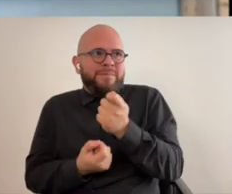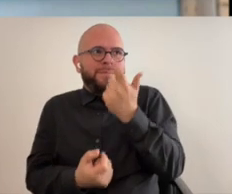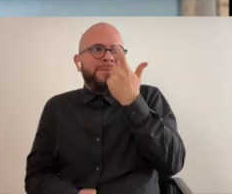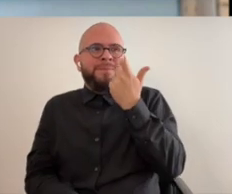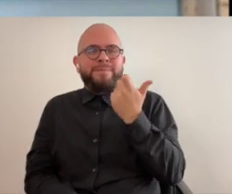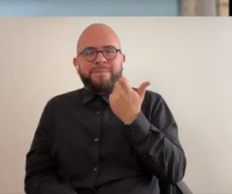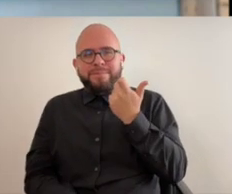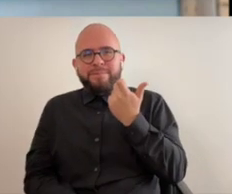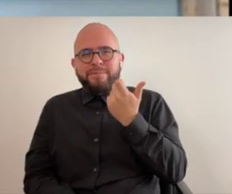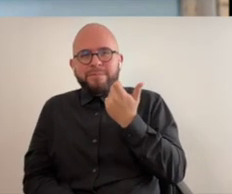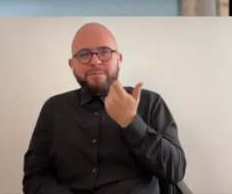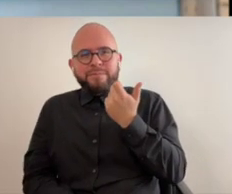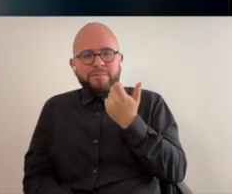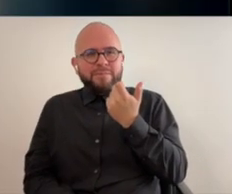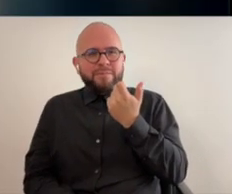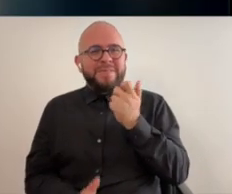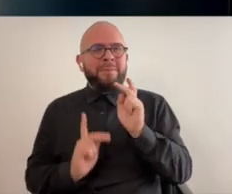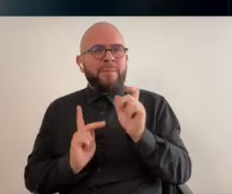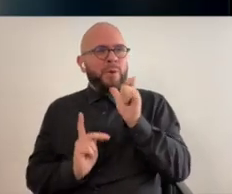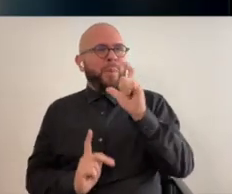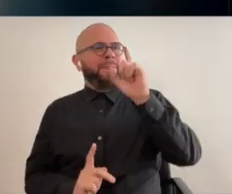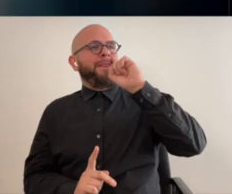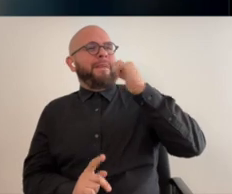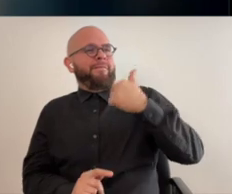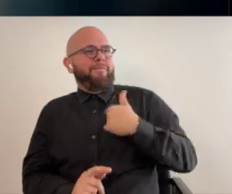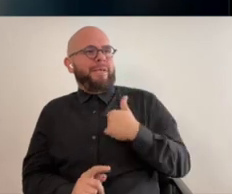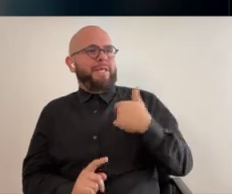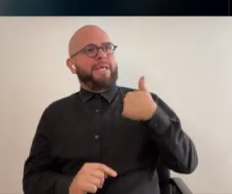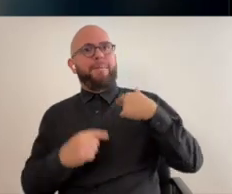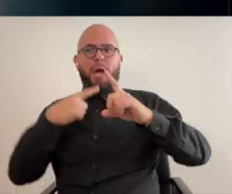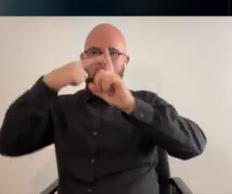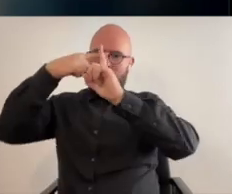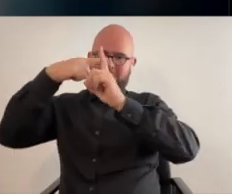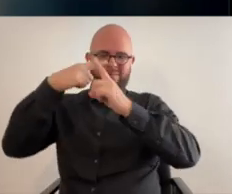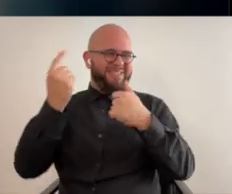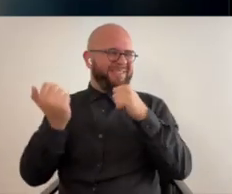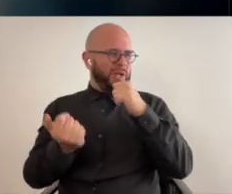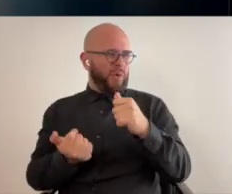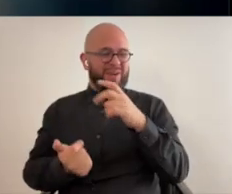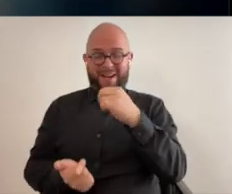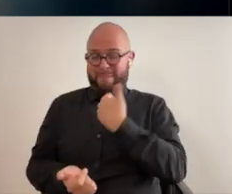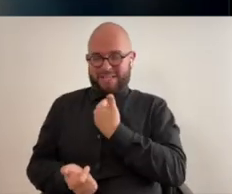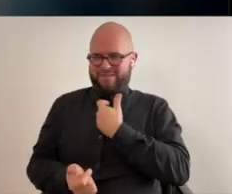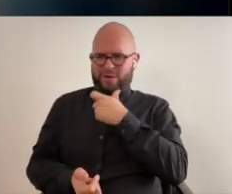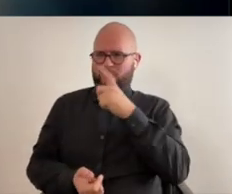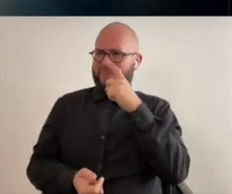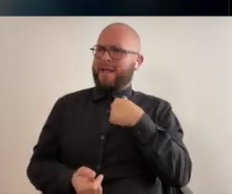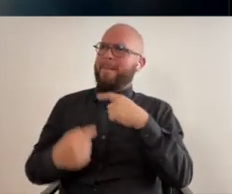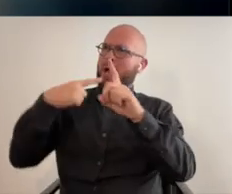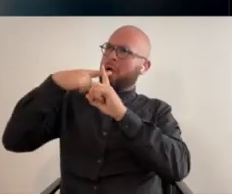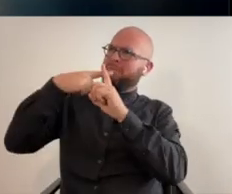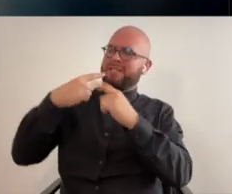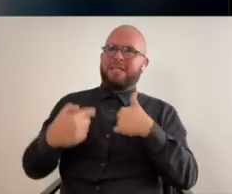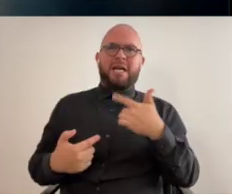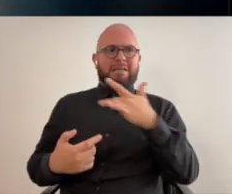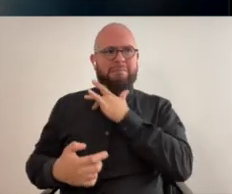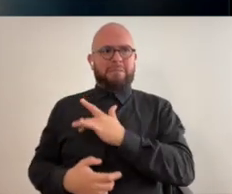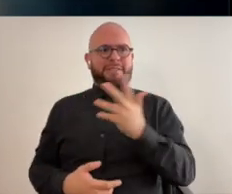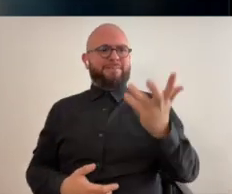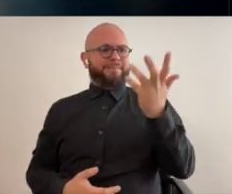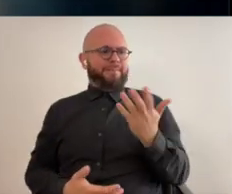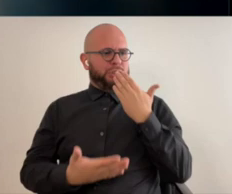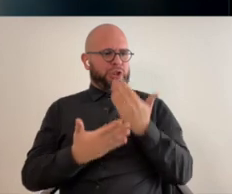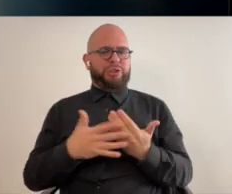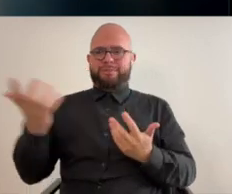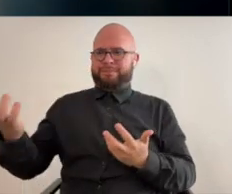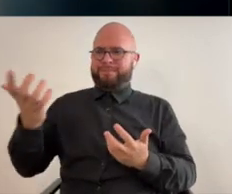really love that about it i it's interesting because people don't really think of me as an optimist and i don't really think